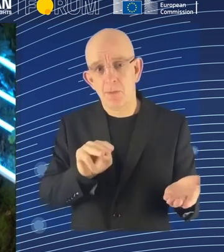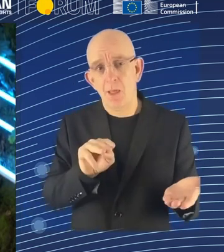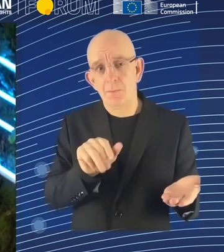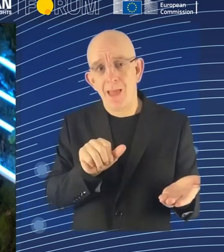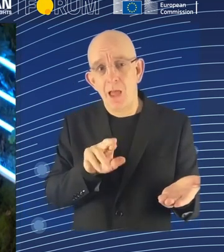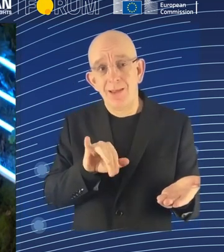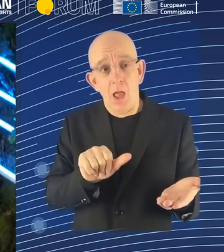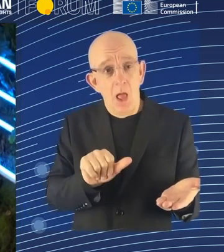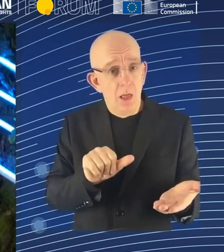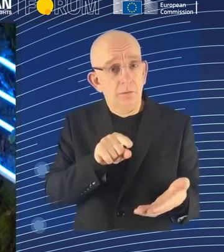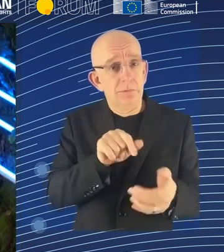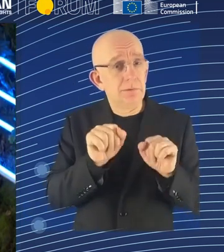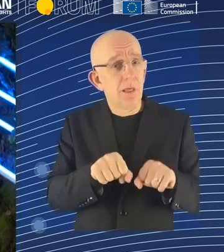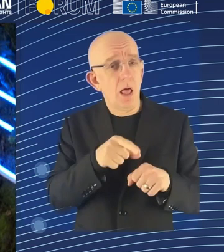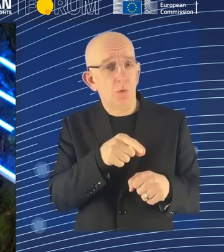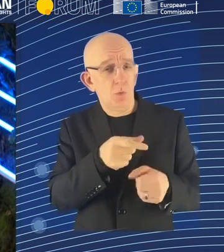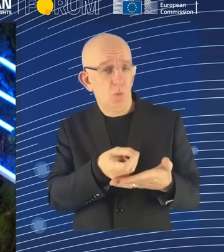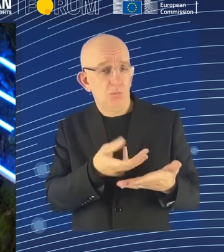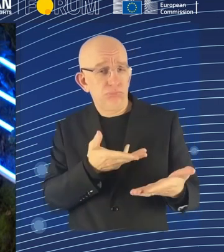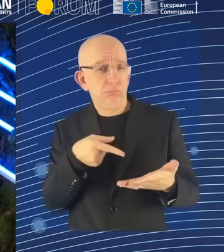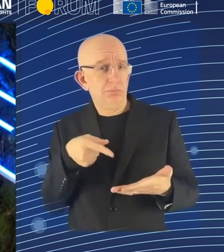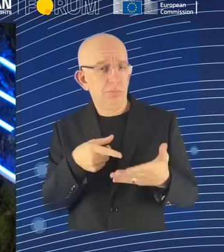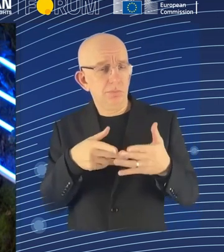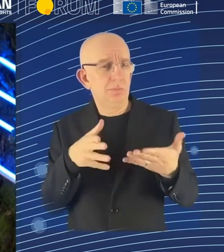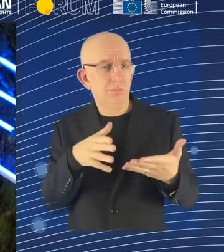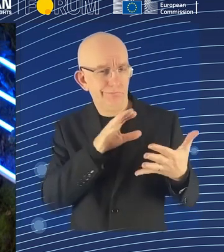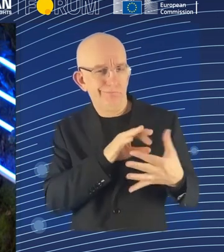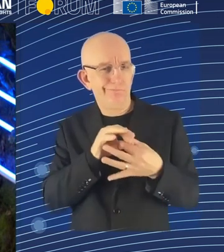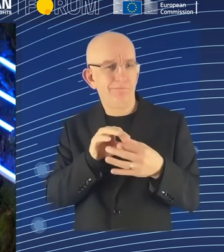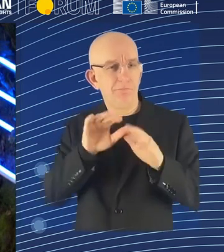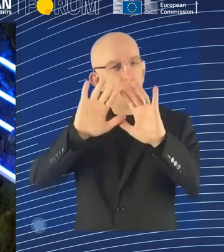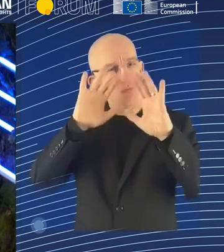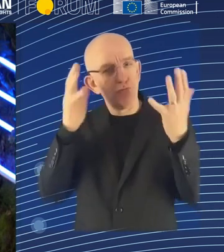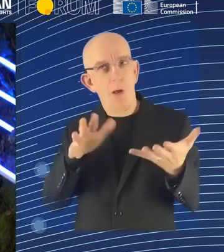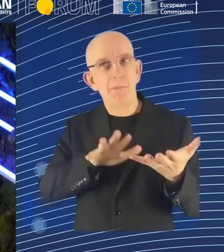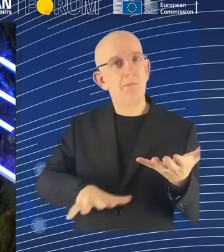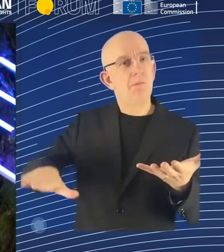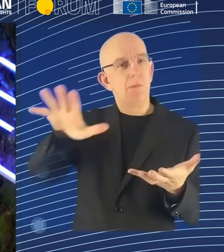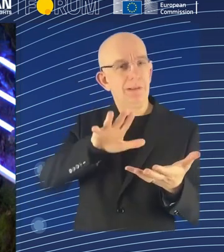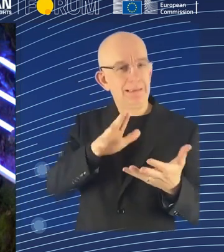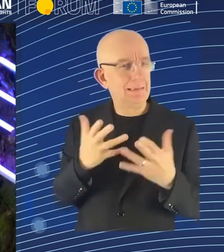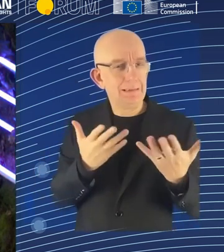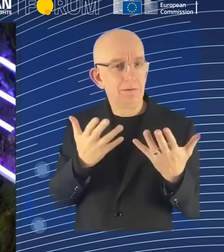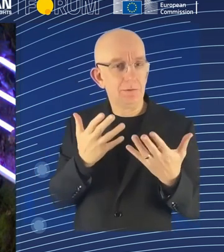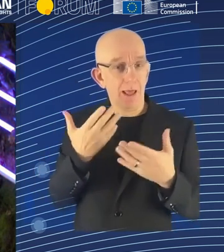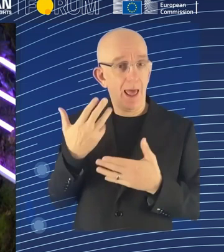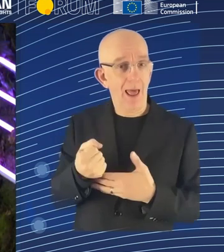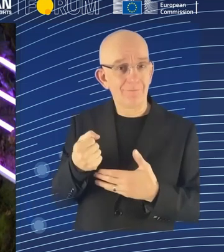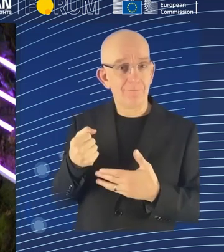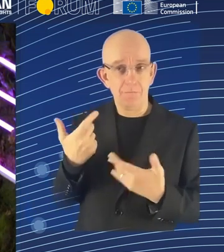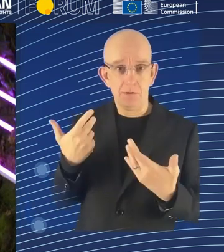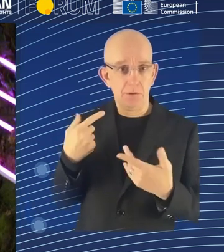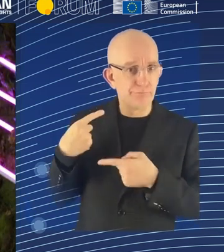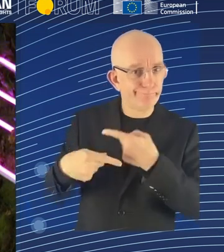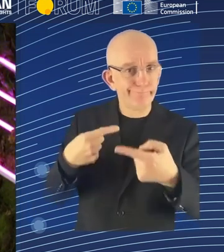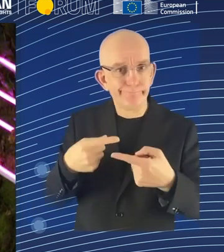attempt to create more convergence in, you know, for what concerns AI in general. But this is, of